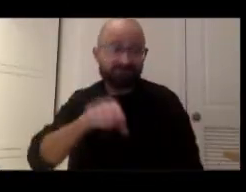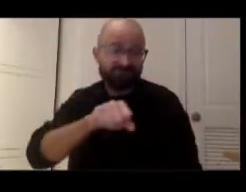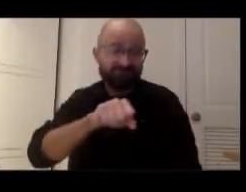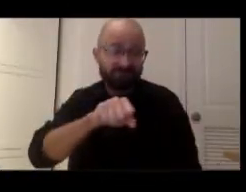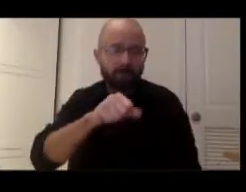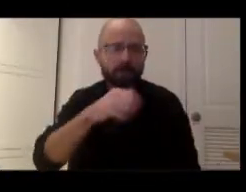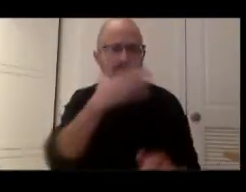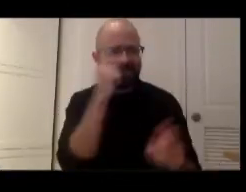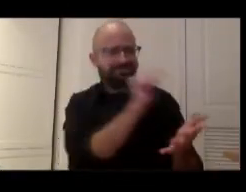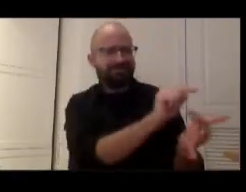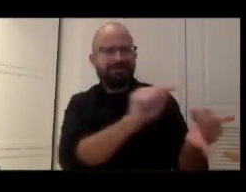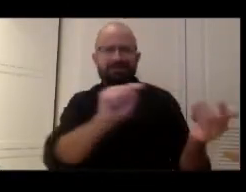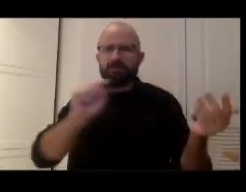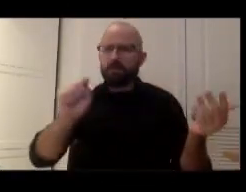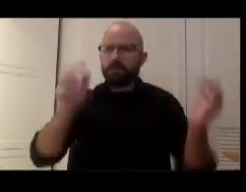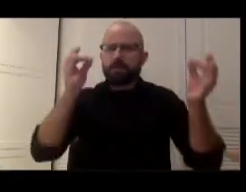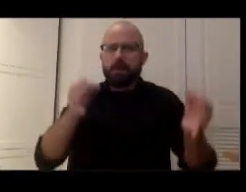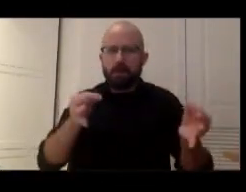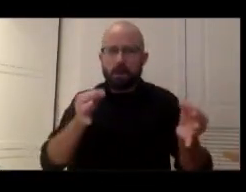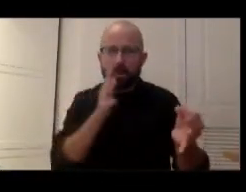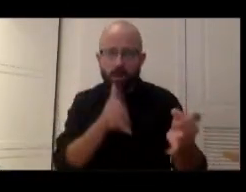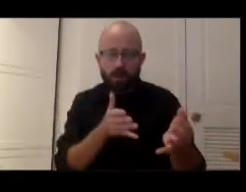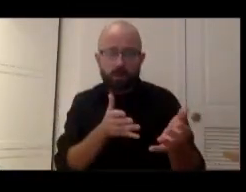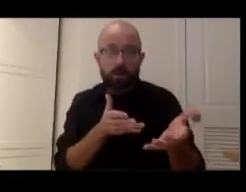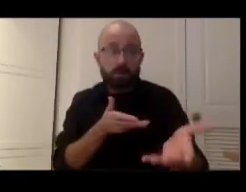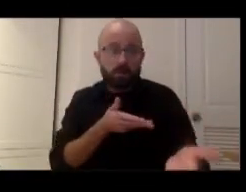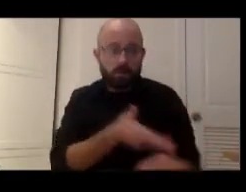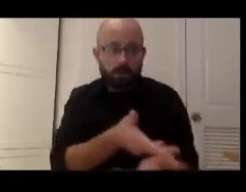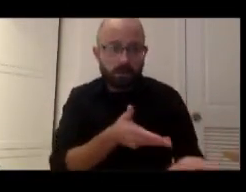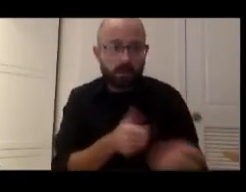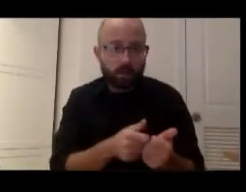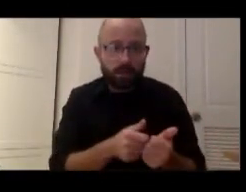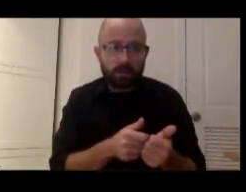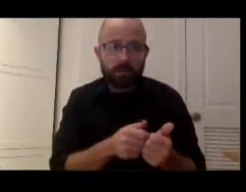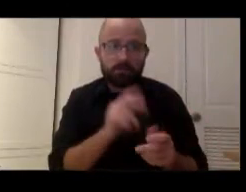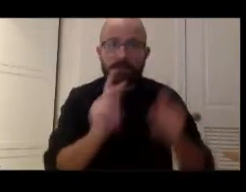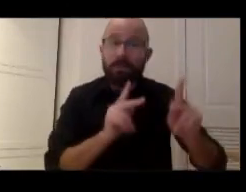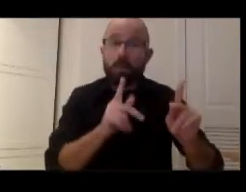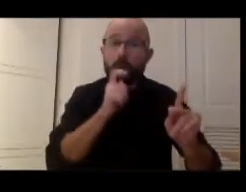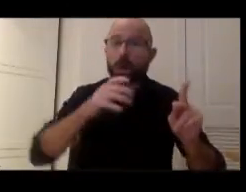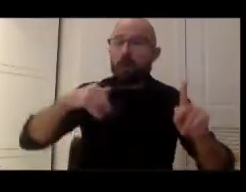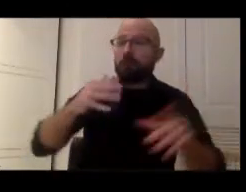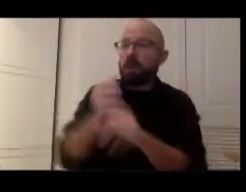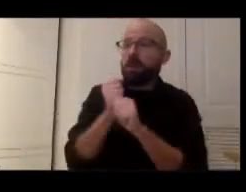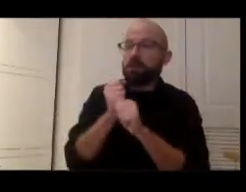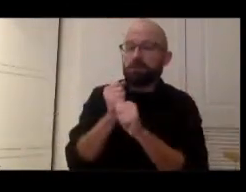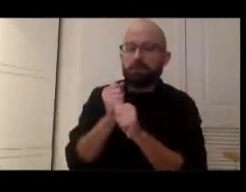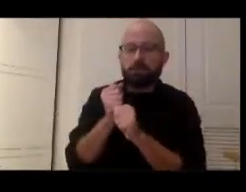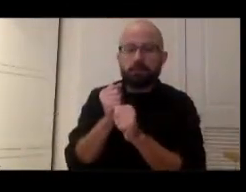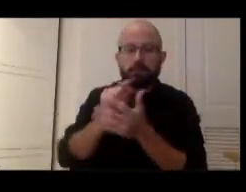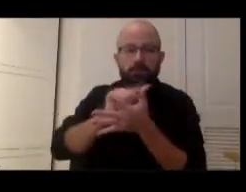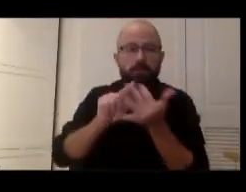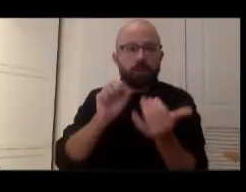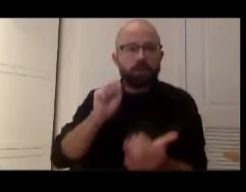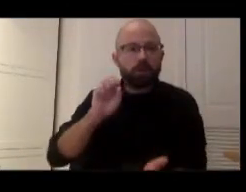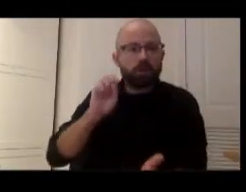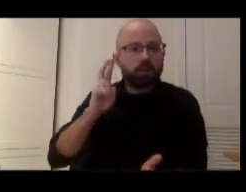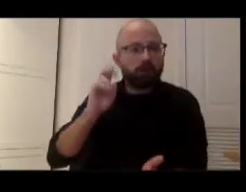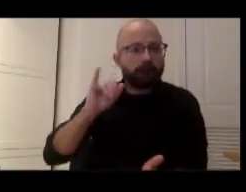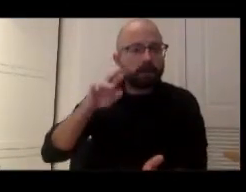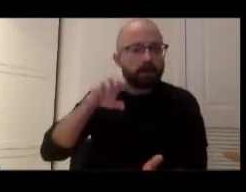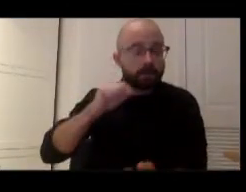that they would serve very directly constituents who did not find services, did not find representation, did not find